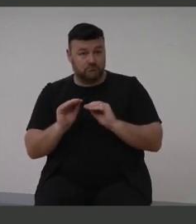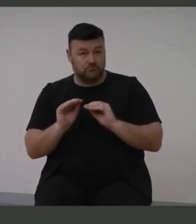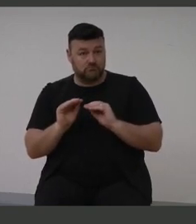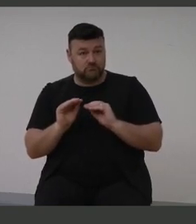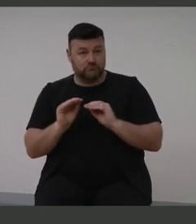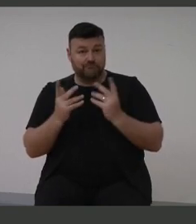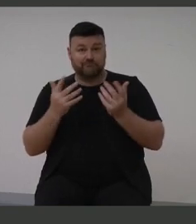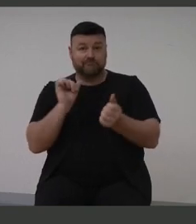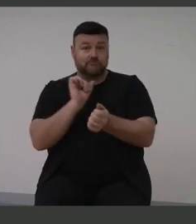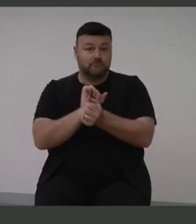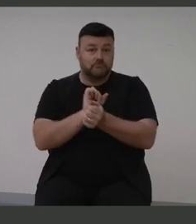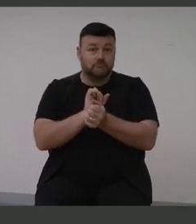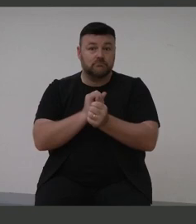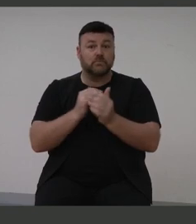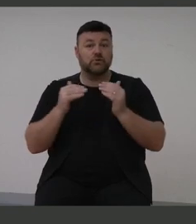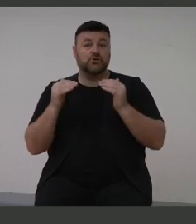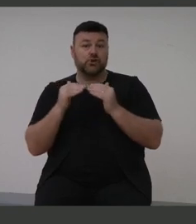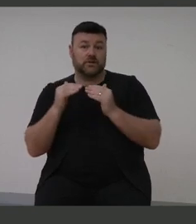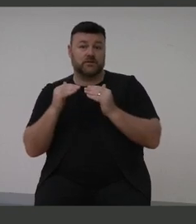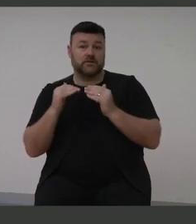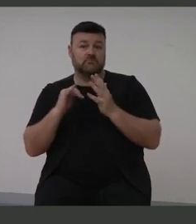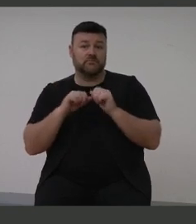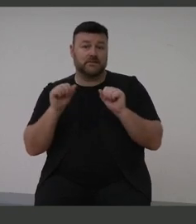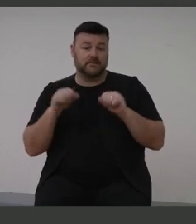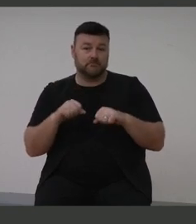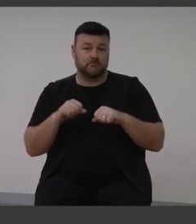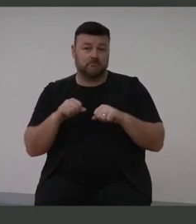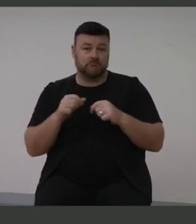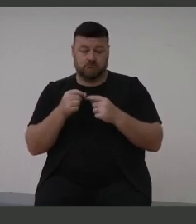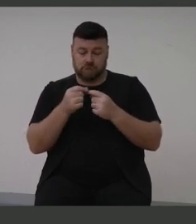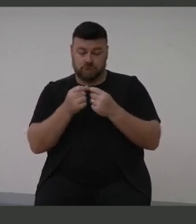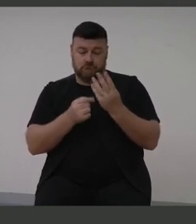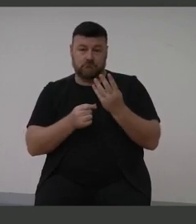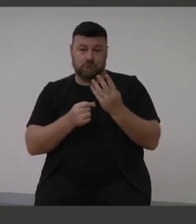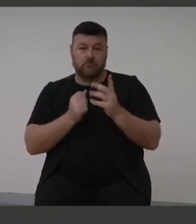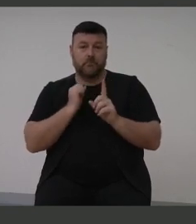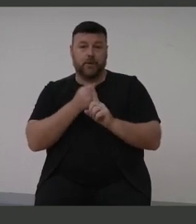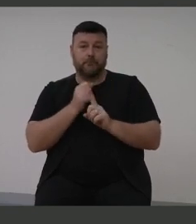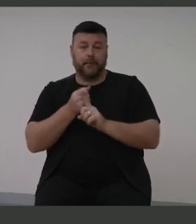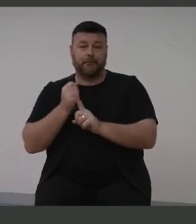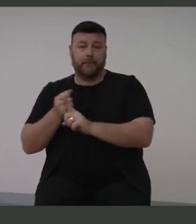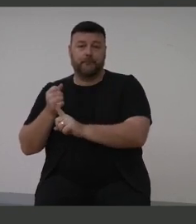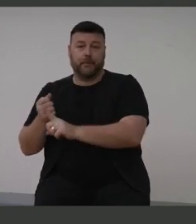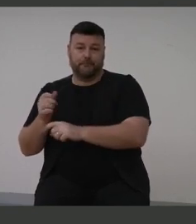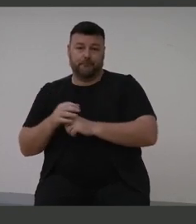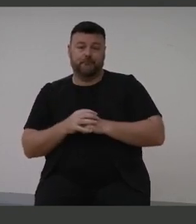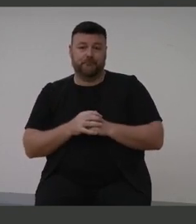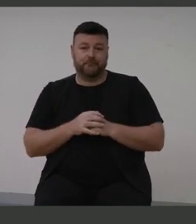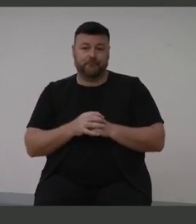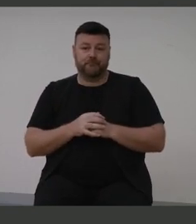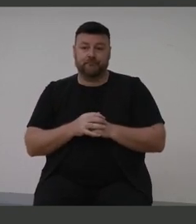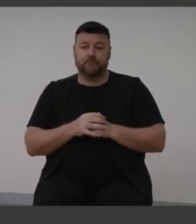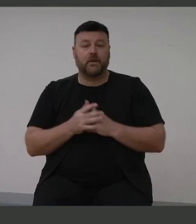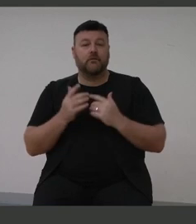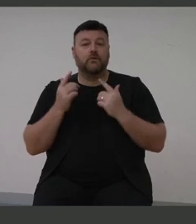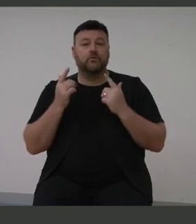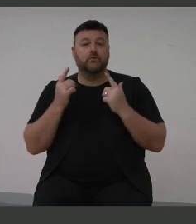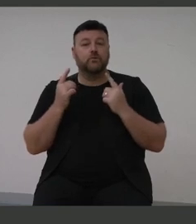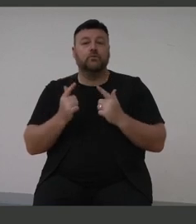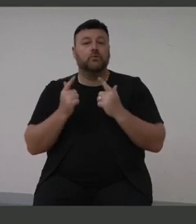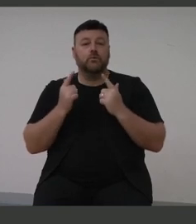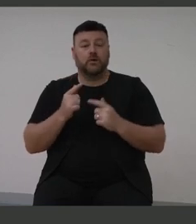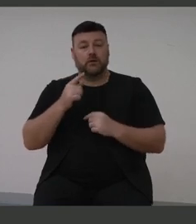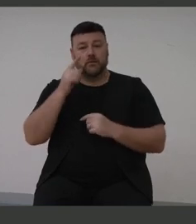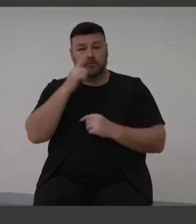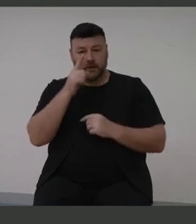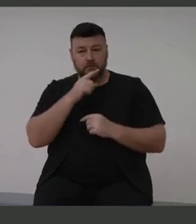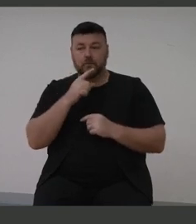justice and correction system. All of these have significant over-representation or under-representation